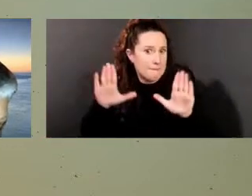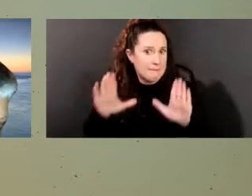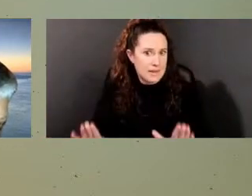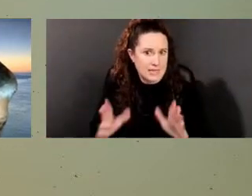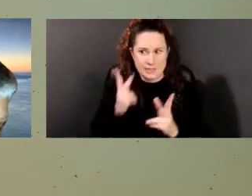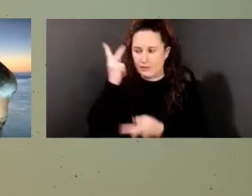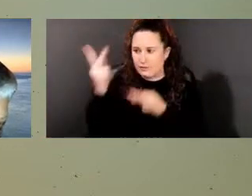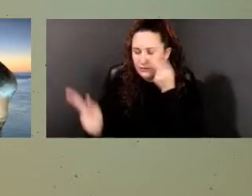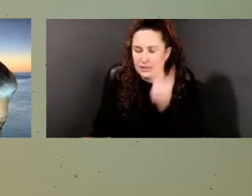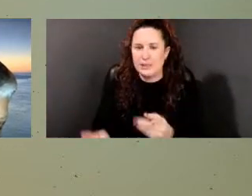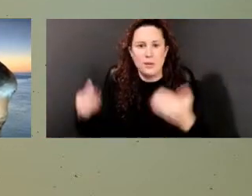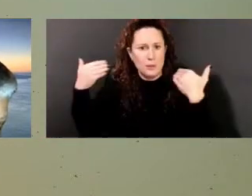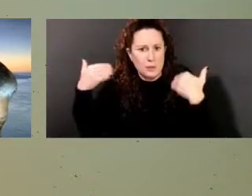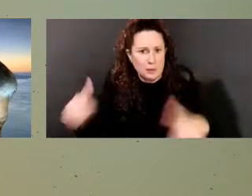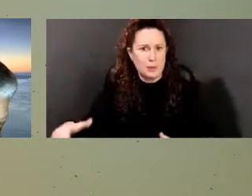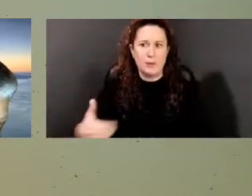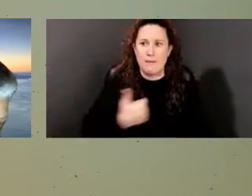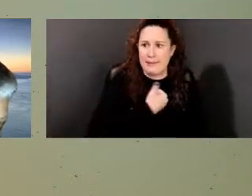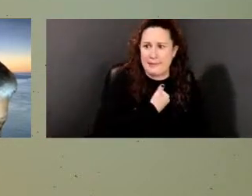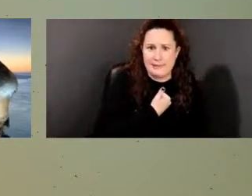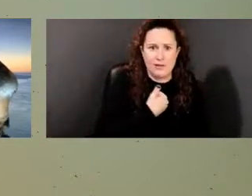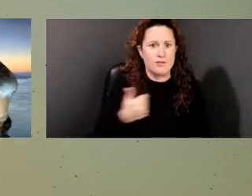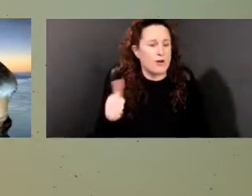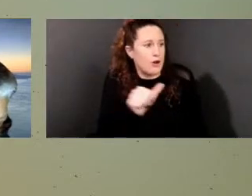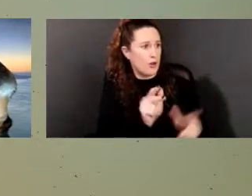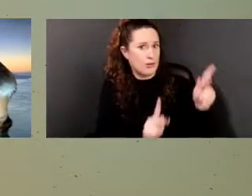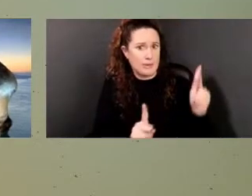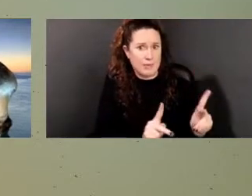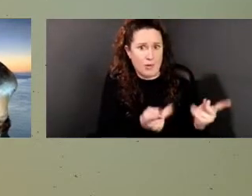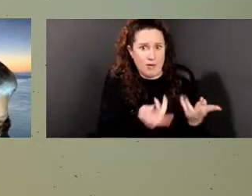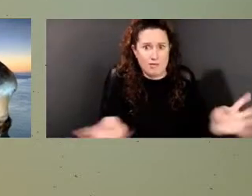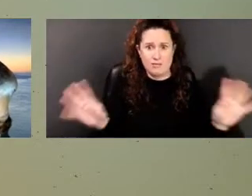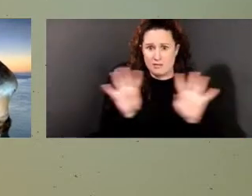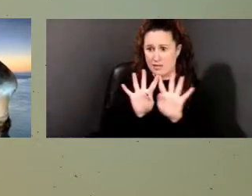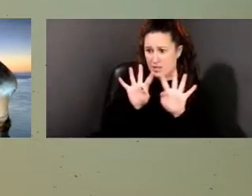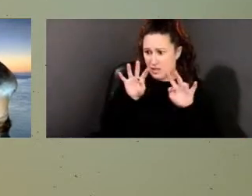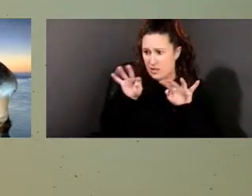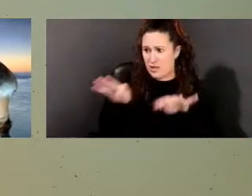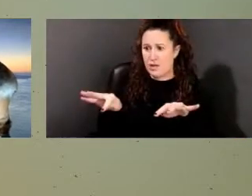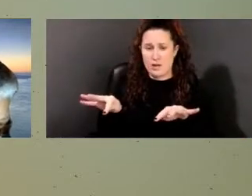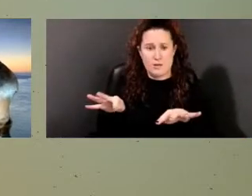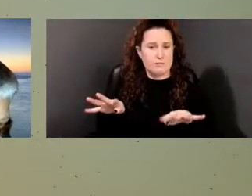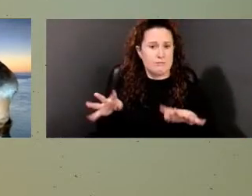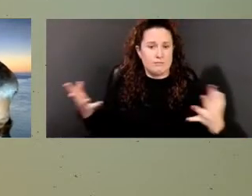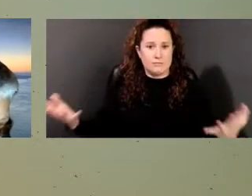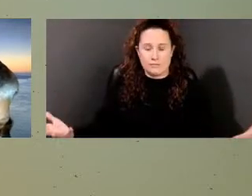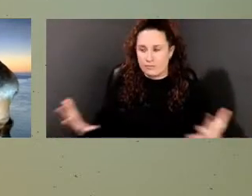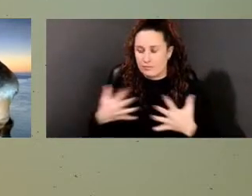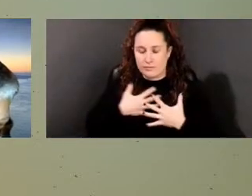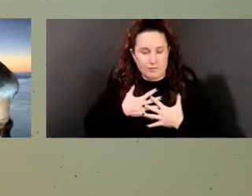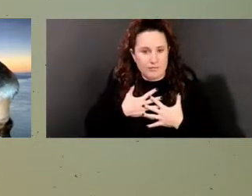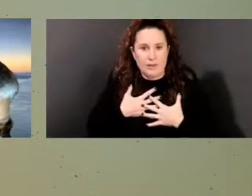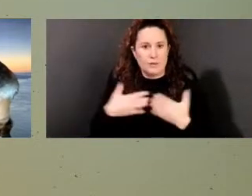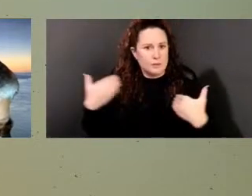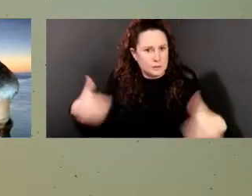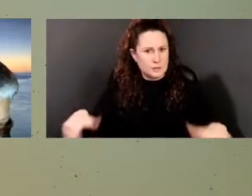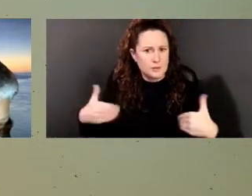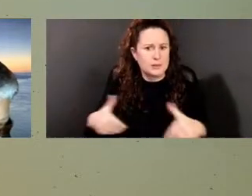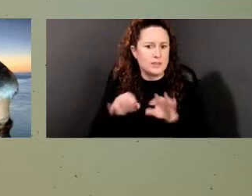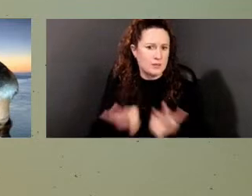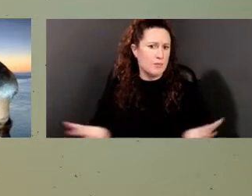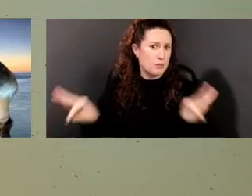I and others were speechless as we just absorbed the importance of the discovery